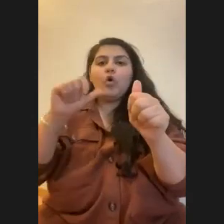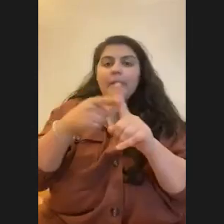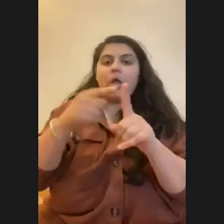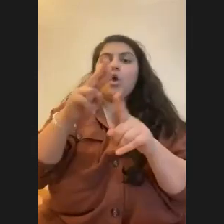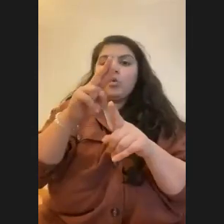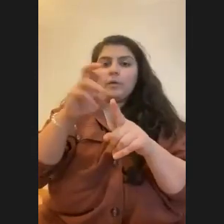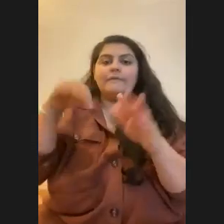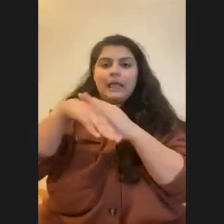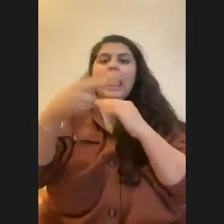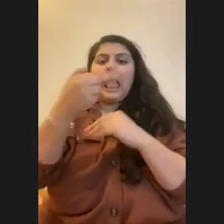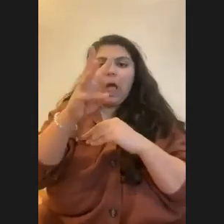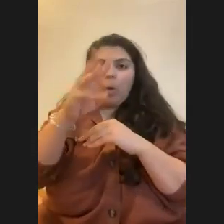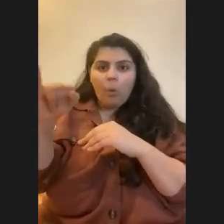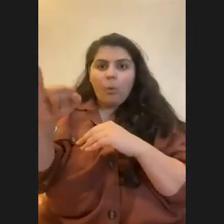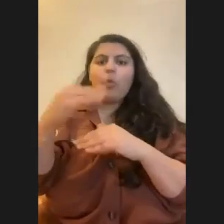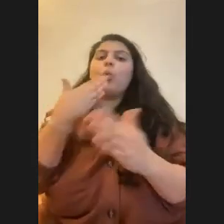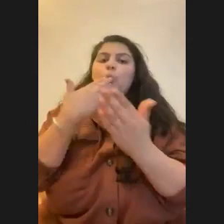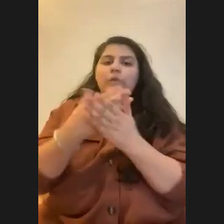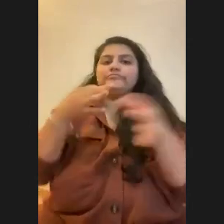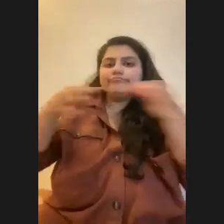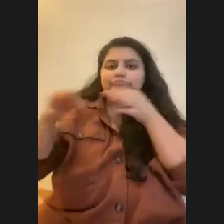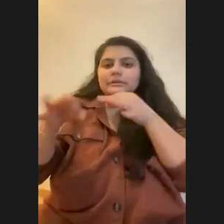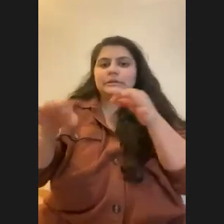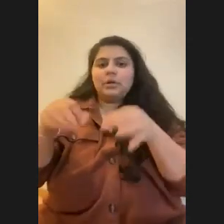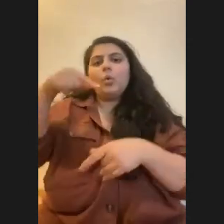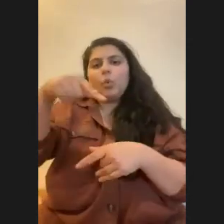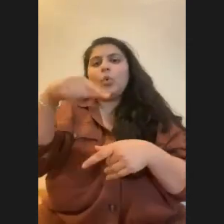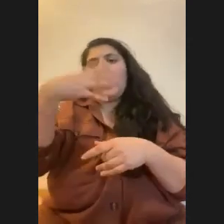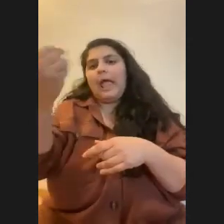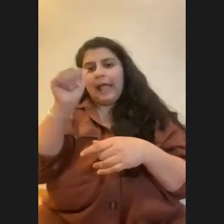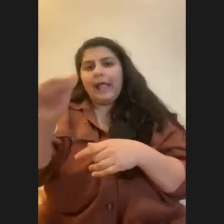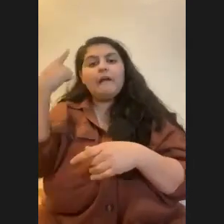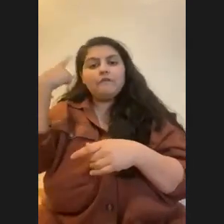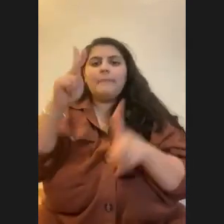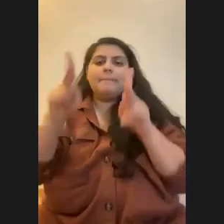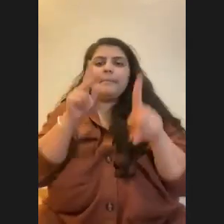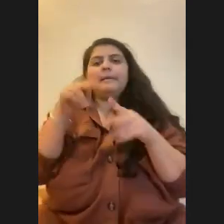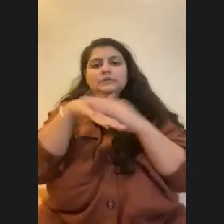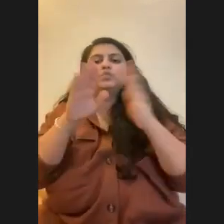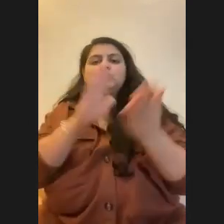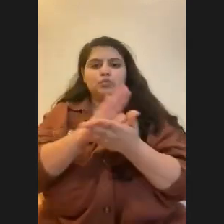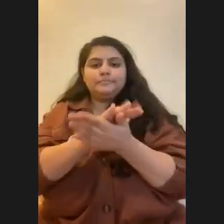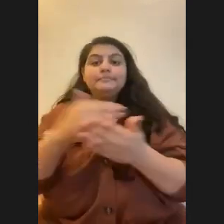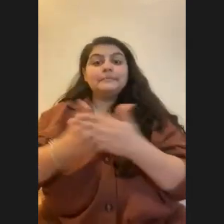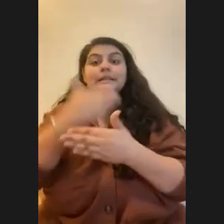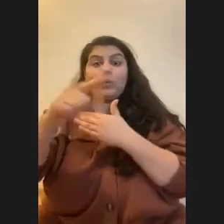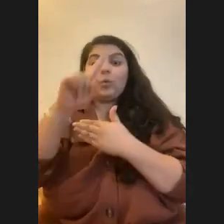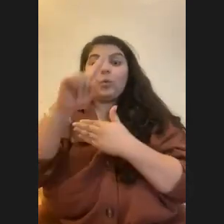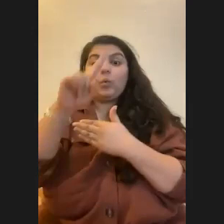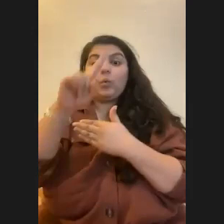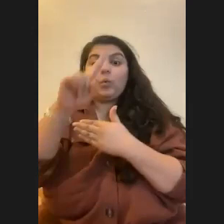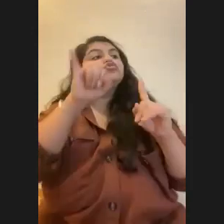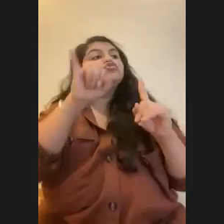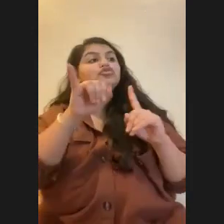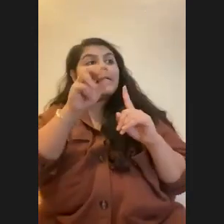Q and a for folks at home and in school. Um, for here's the next question. Jasmine wants to know from garden spot, how